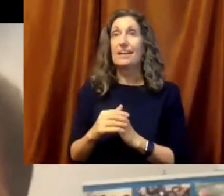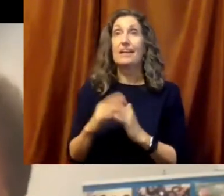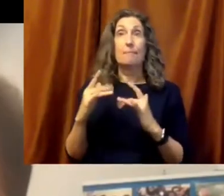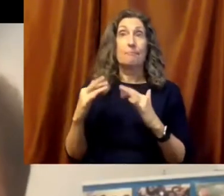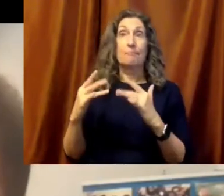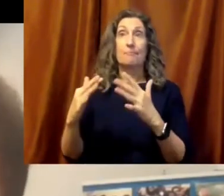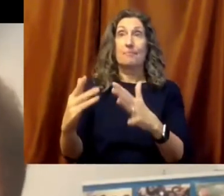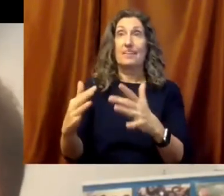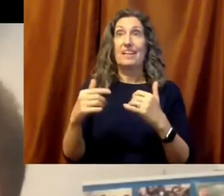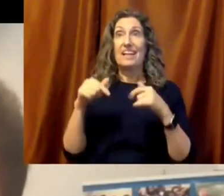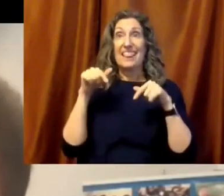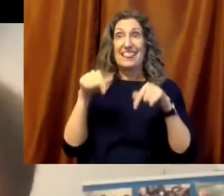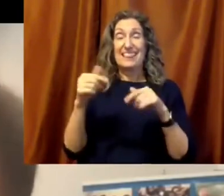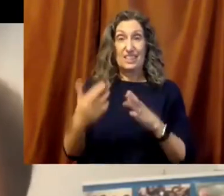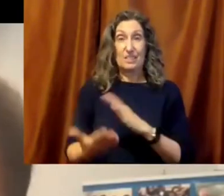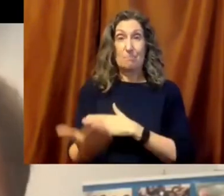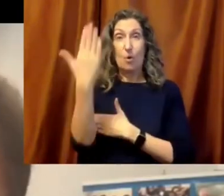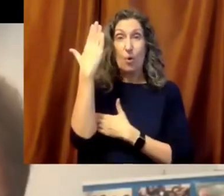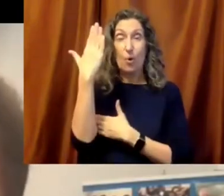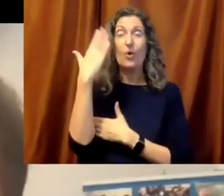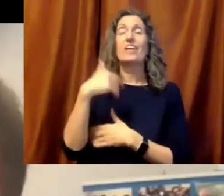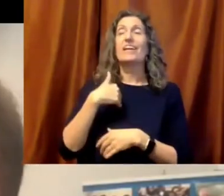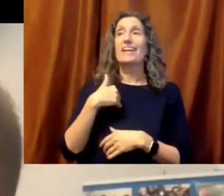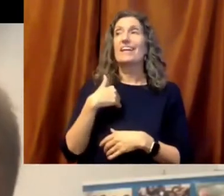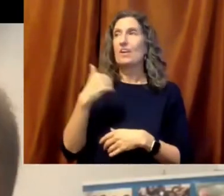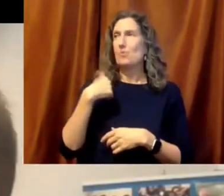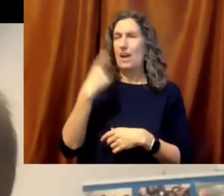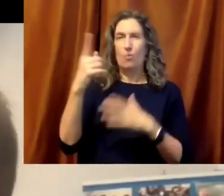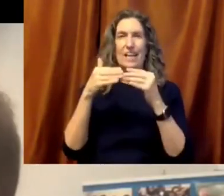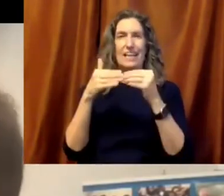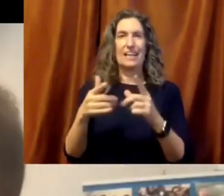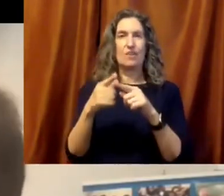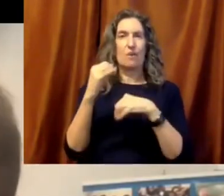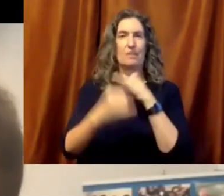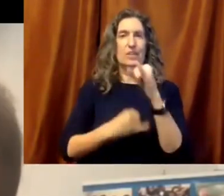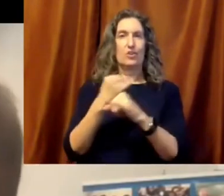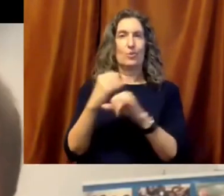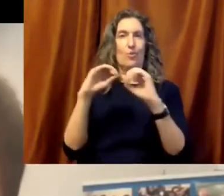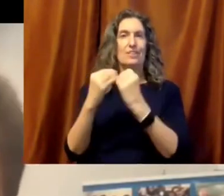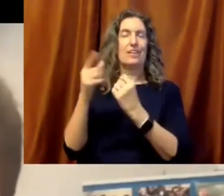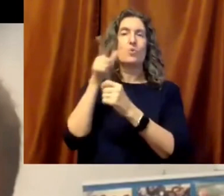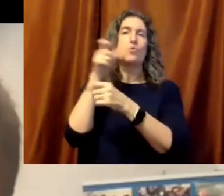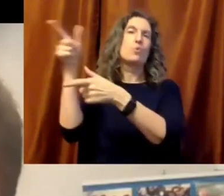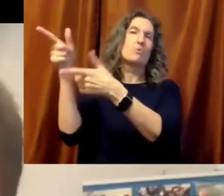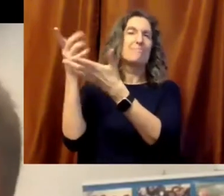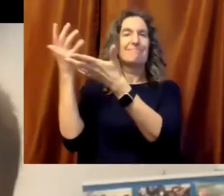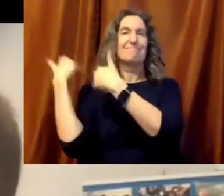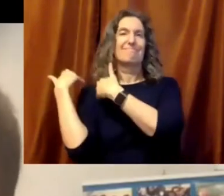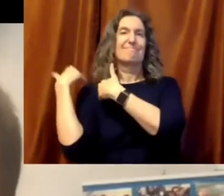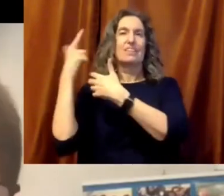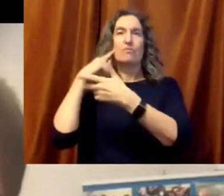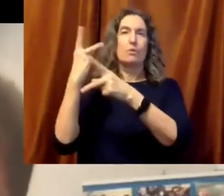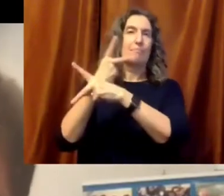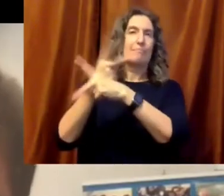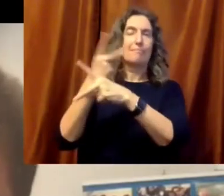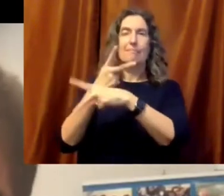since that time. But this morning, and the UNESCO program, there was a leader from the international organization that does a